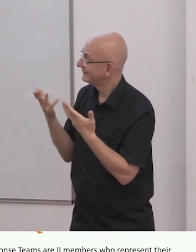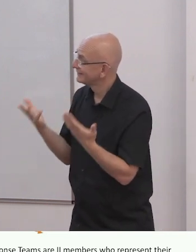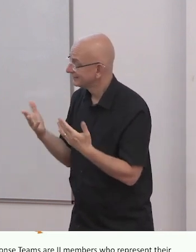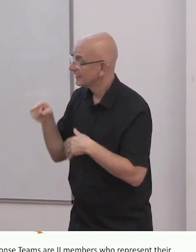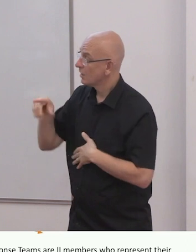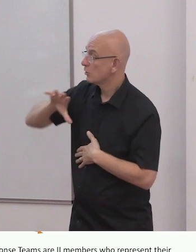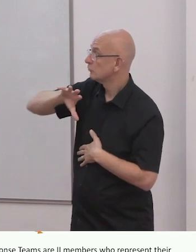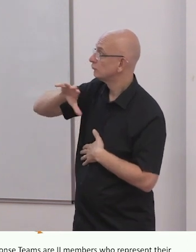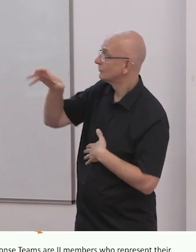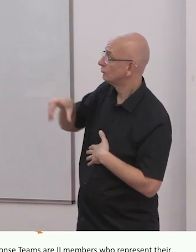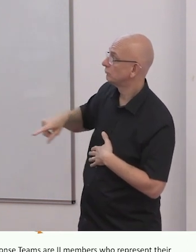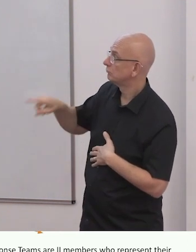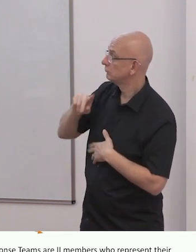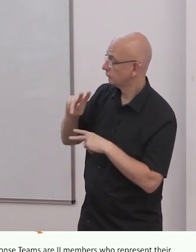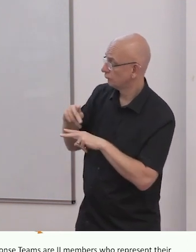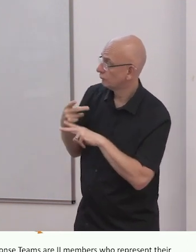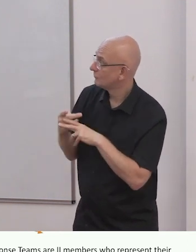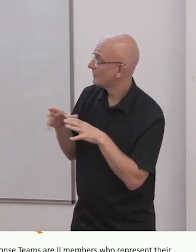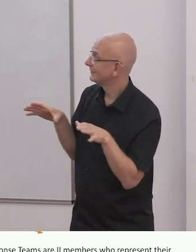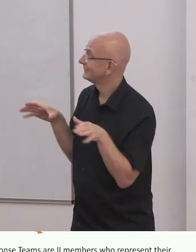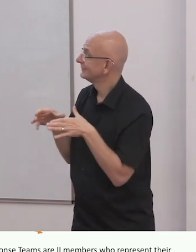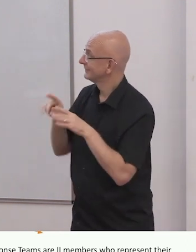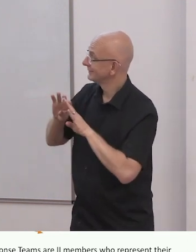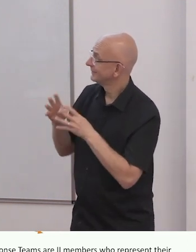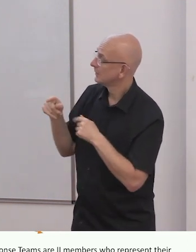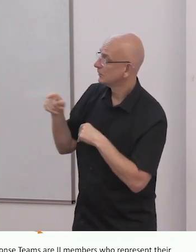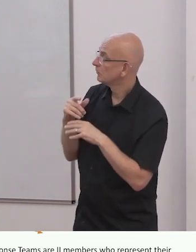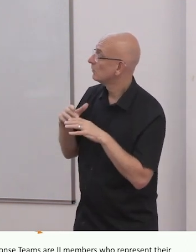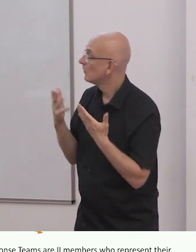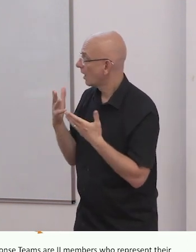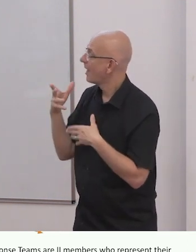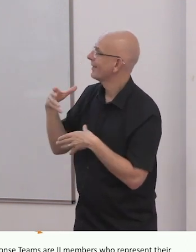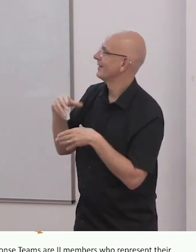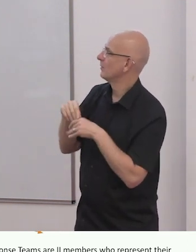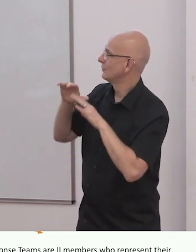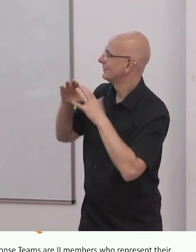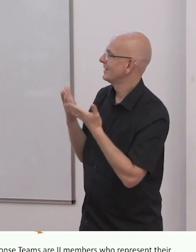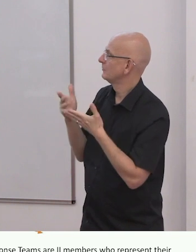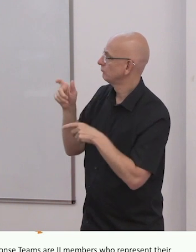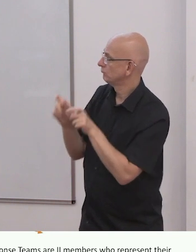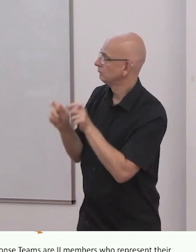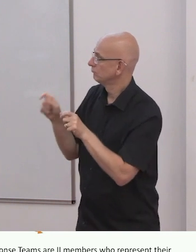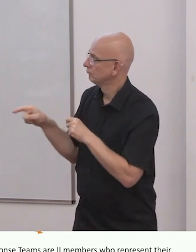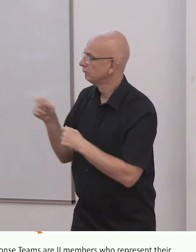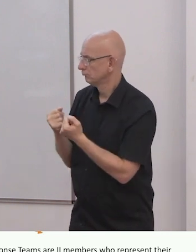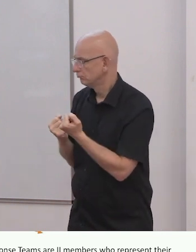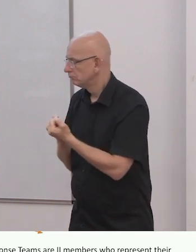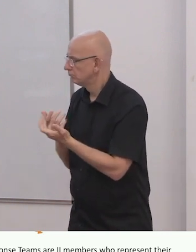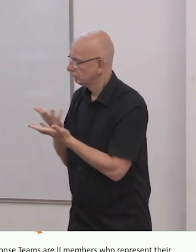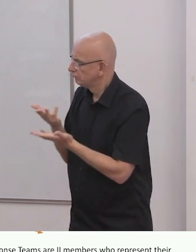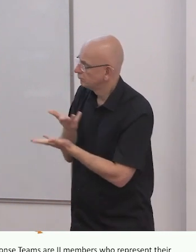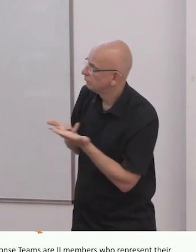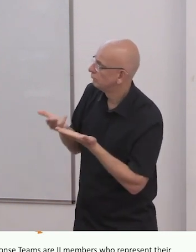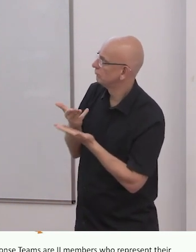information within the national members and they help identify where the catalyst should